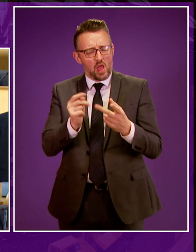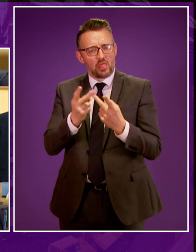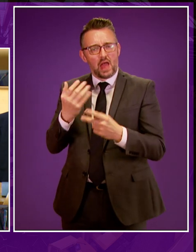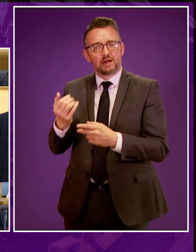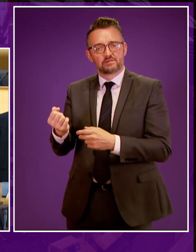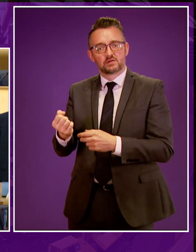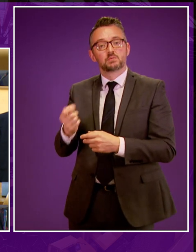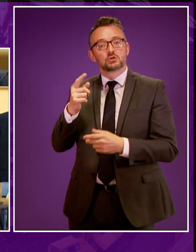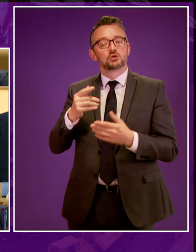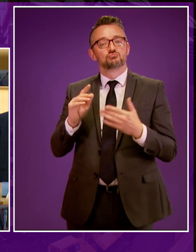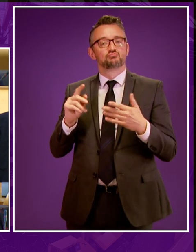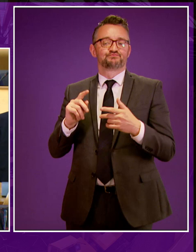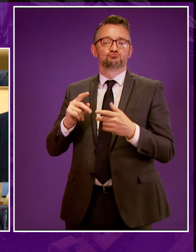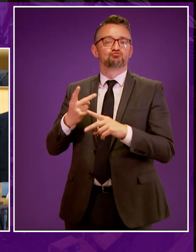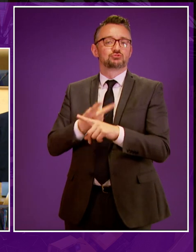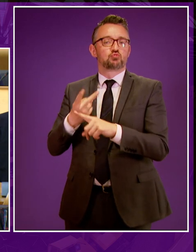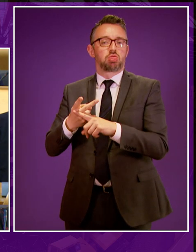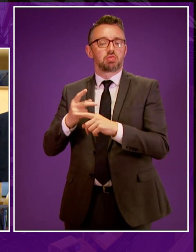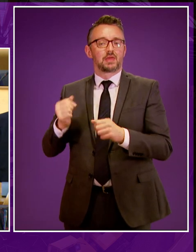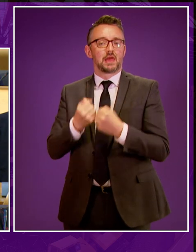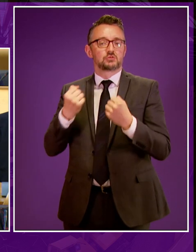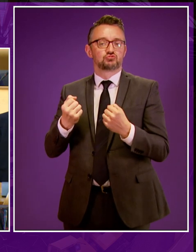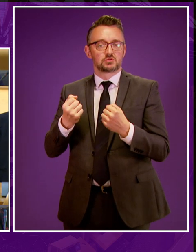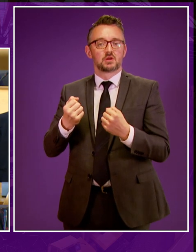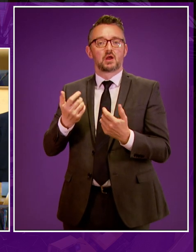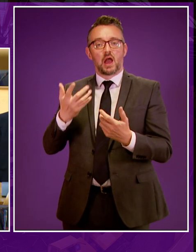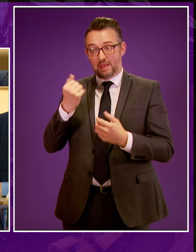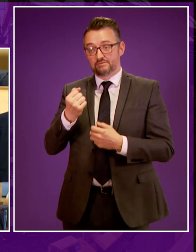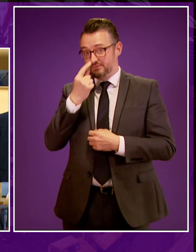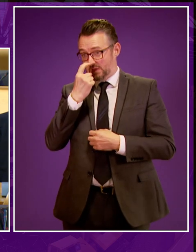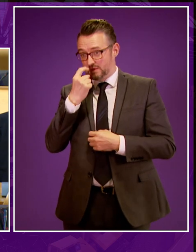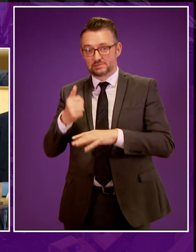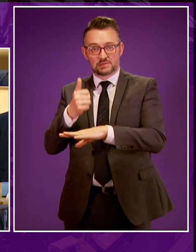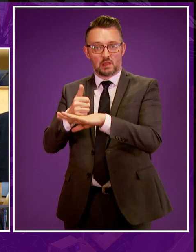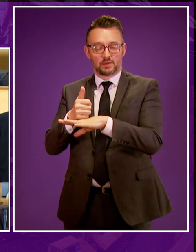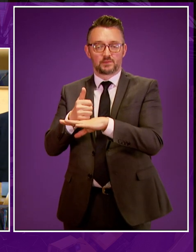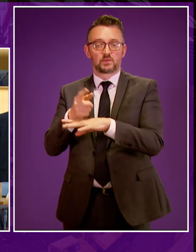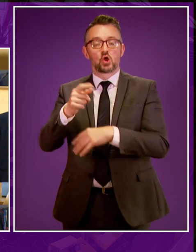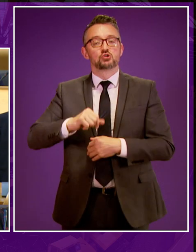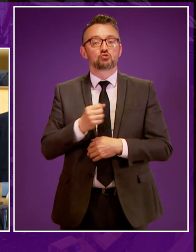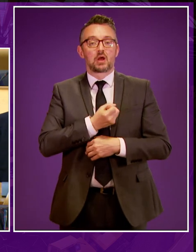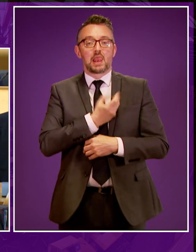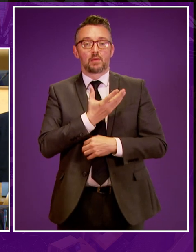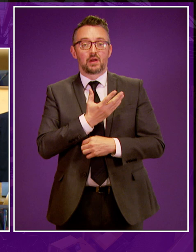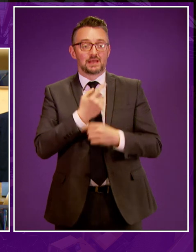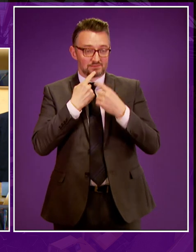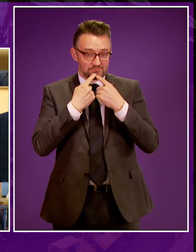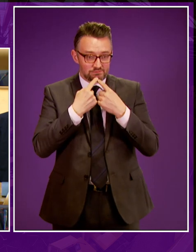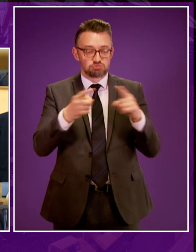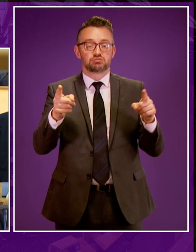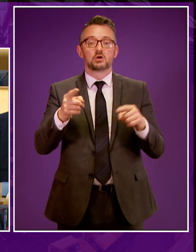is more robustly supported and that there is more support for inclusive patterns of ownership in this sector. Scottish Labour stressed in our